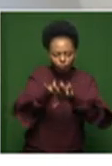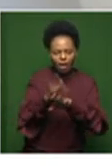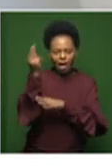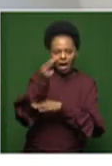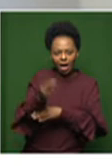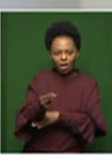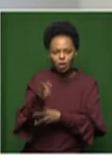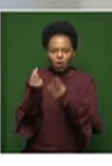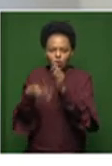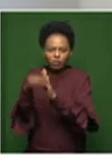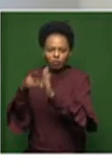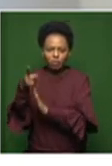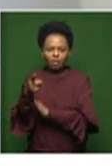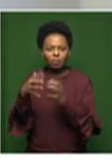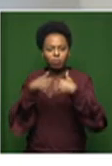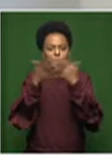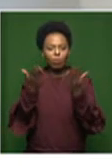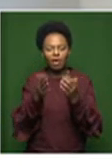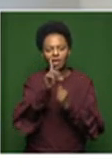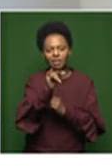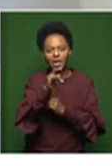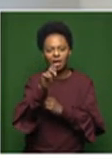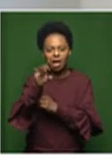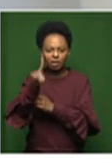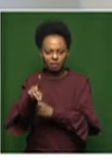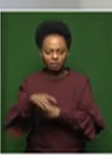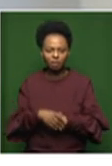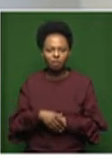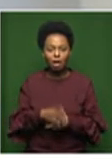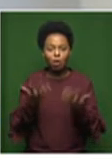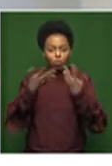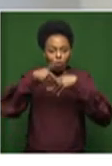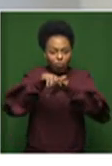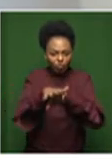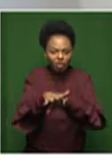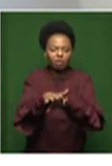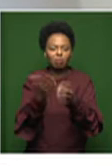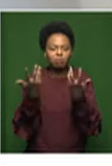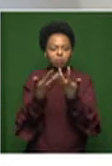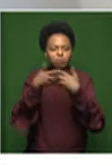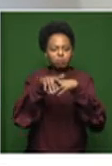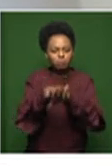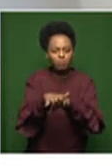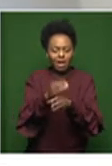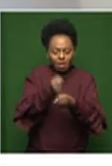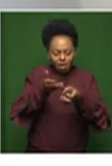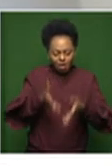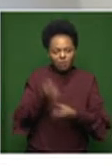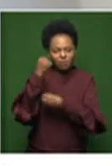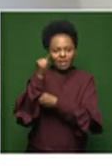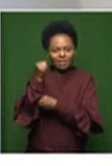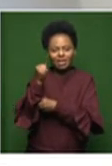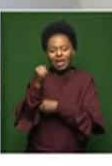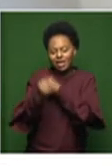have created in Dunkelt. And the collaboration came about because this year is The Bag Factory's 30th